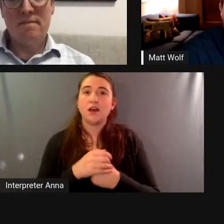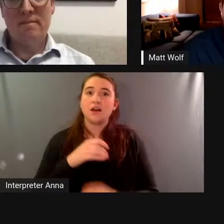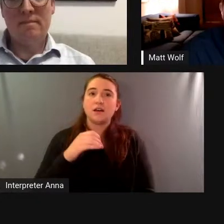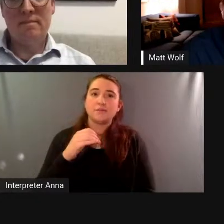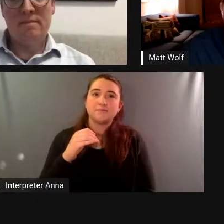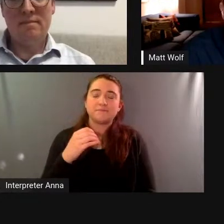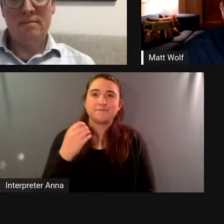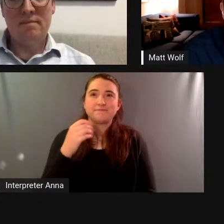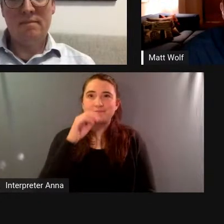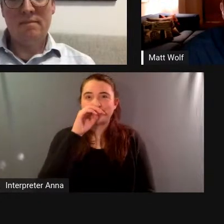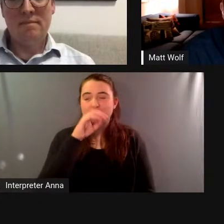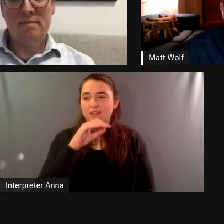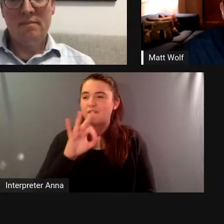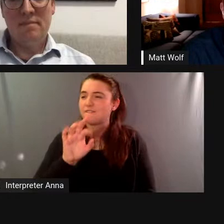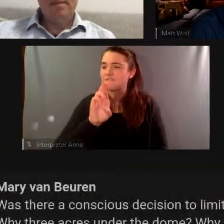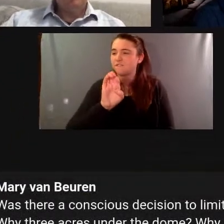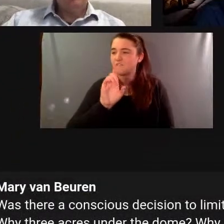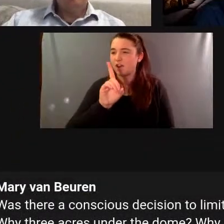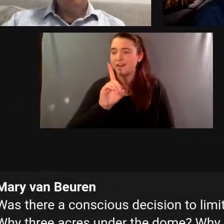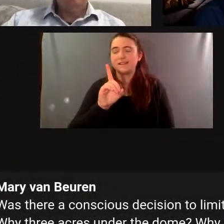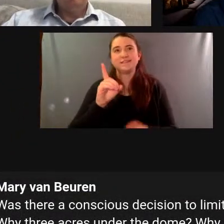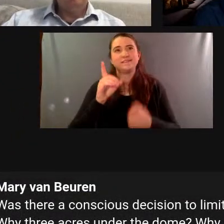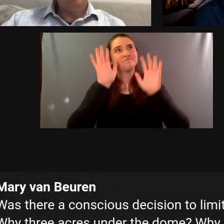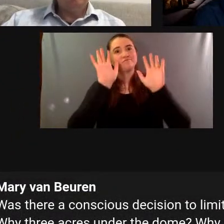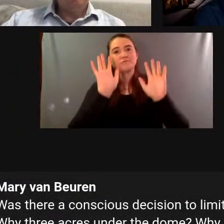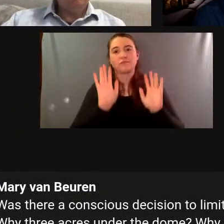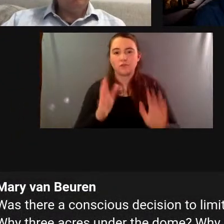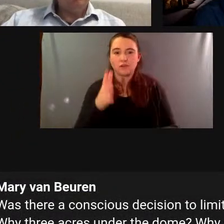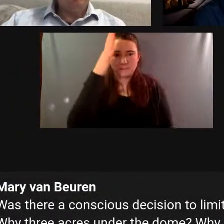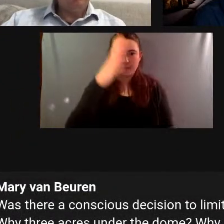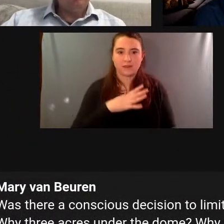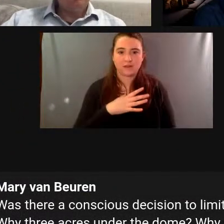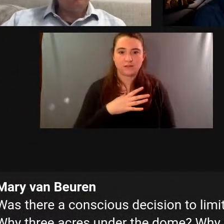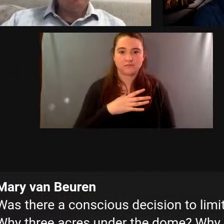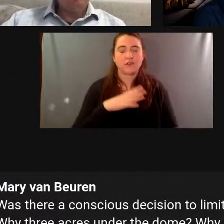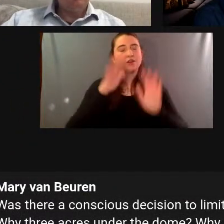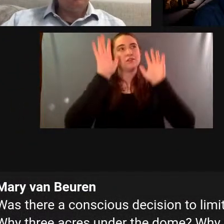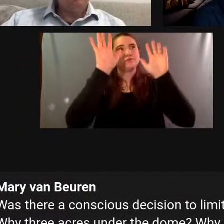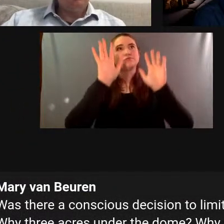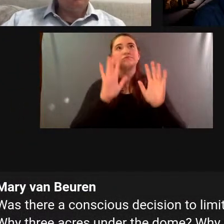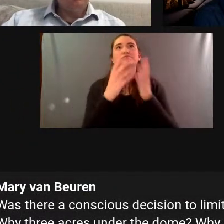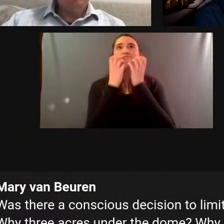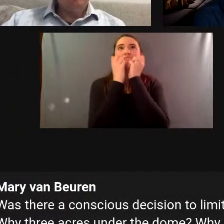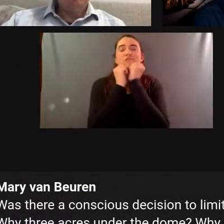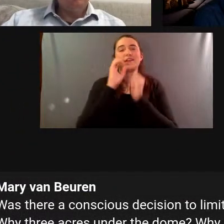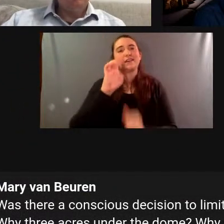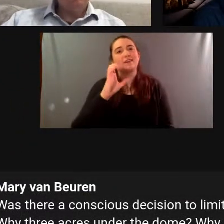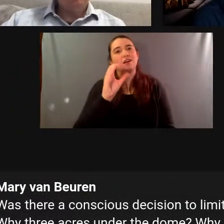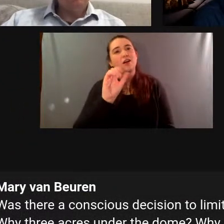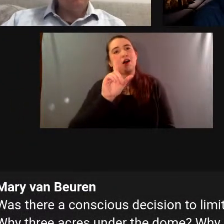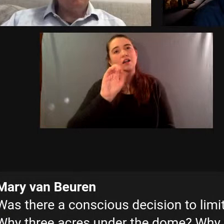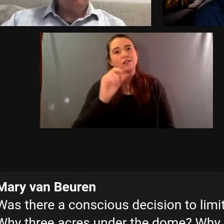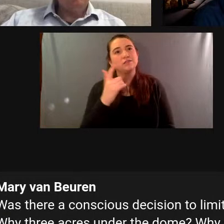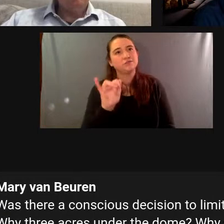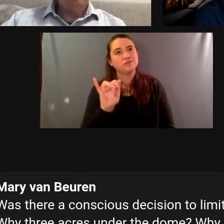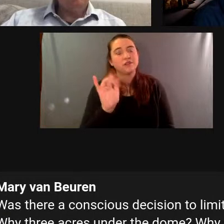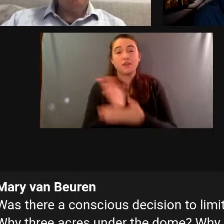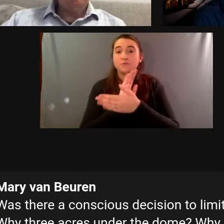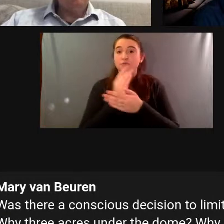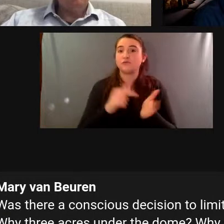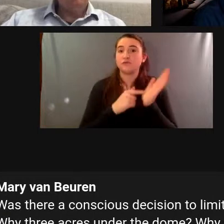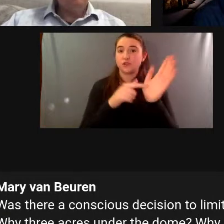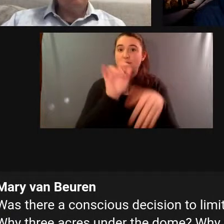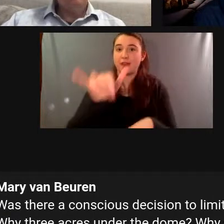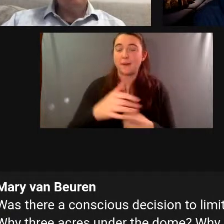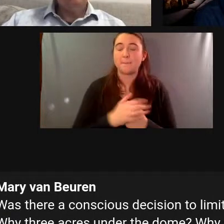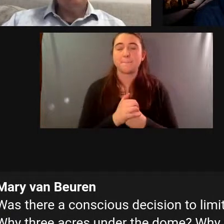a really wonderful man with great vision and great love of ecology which the film brings out but he always said you know i